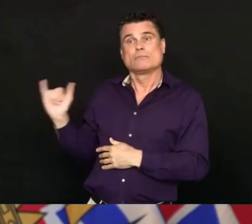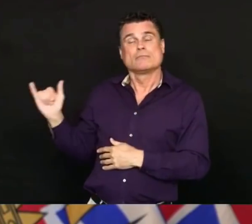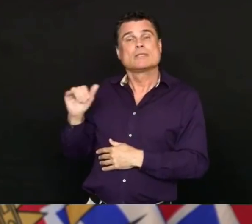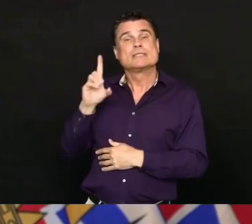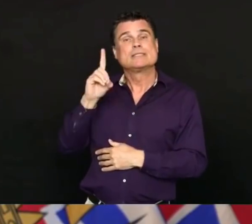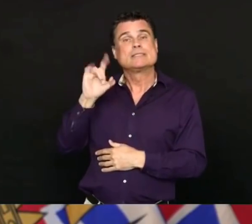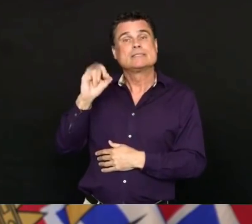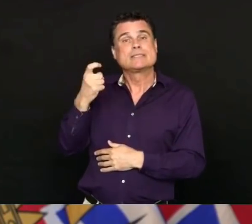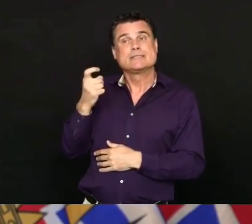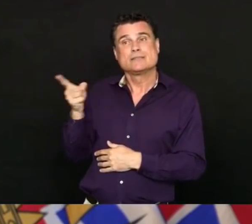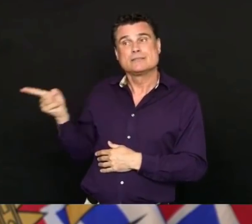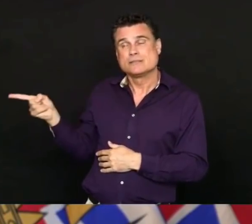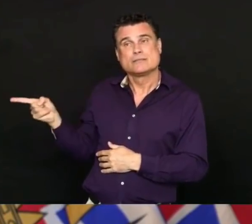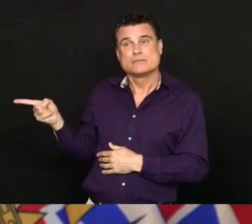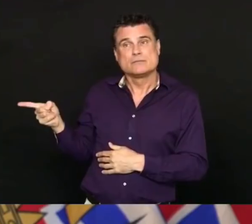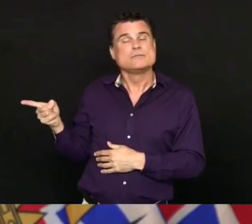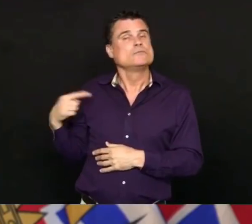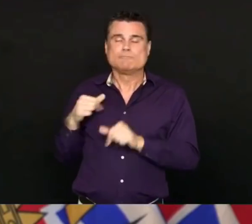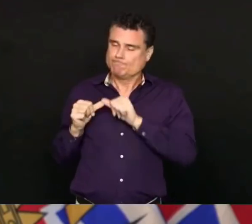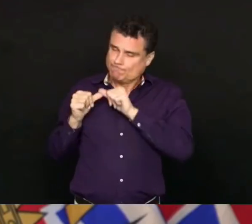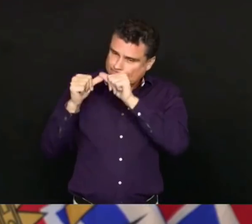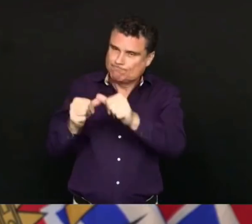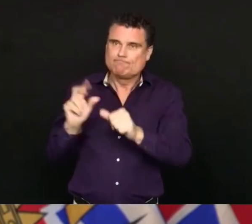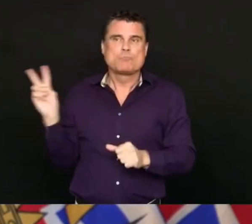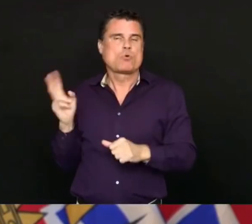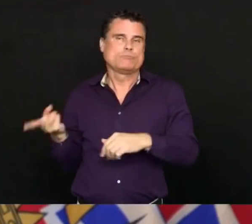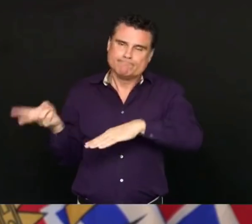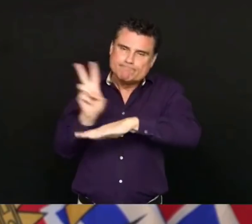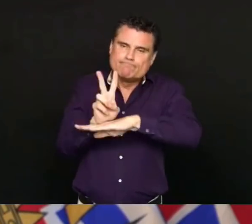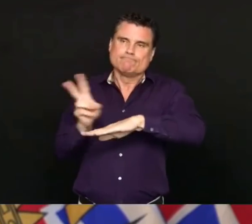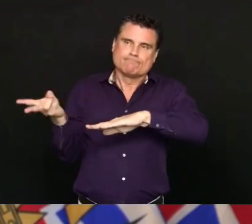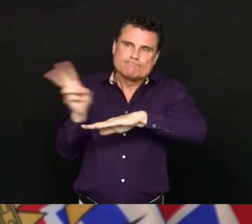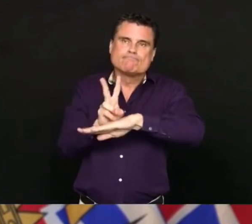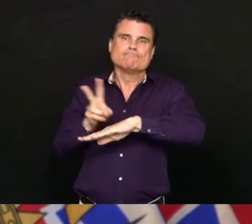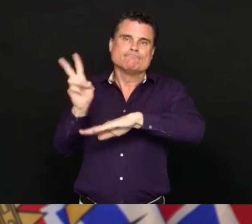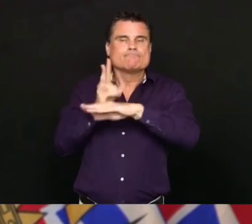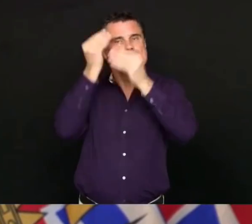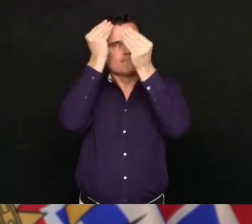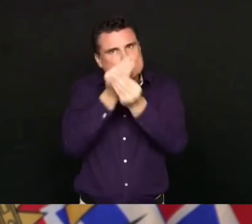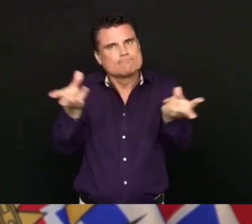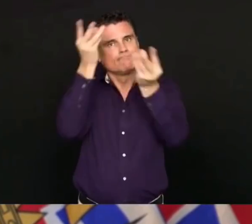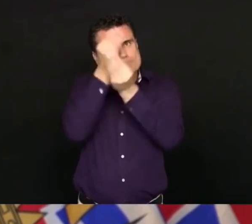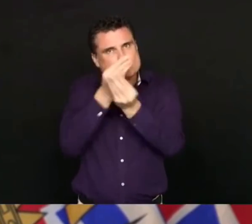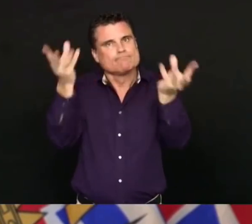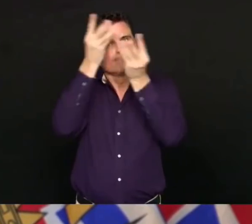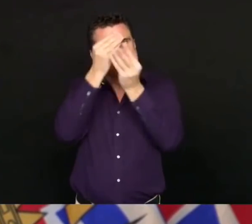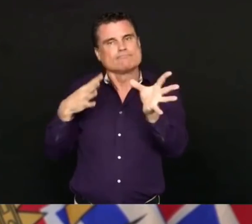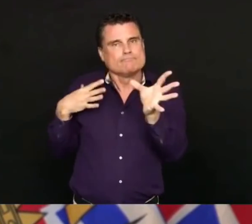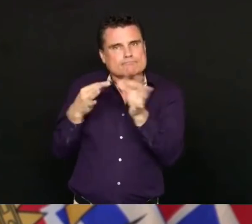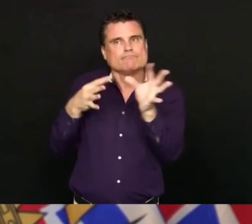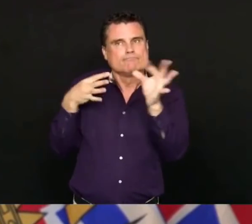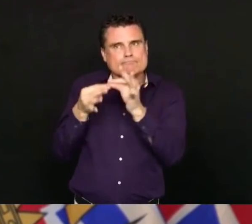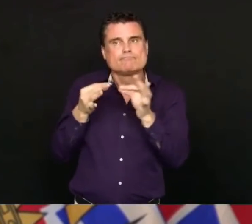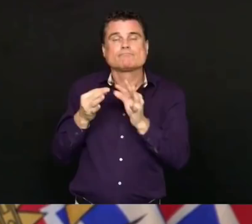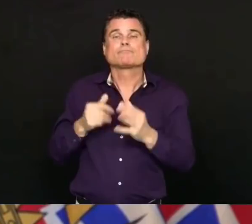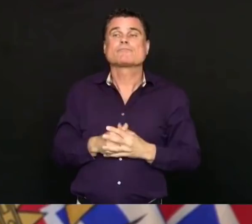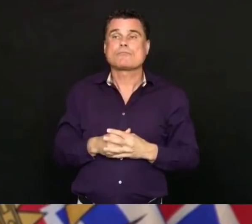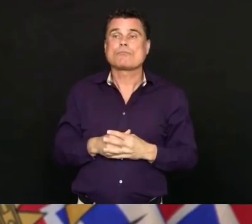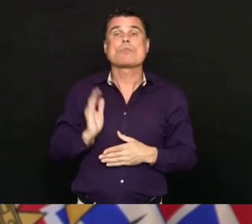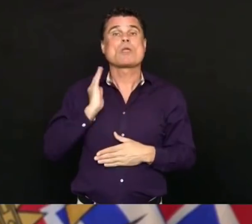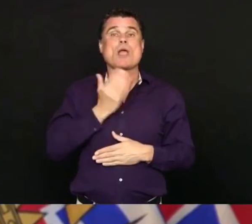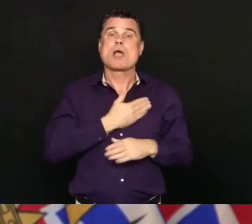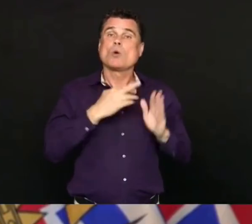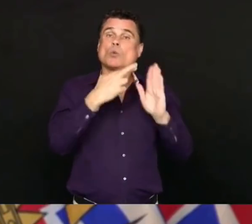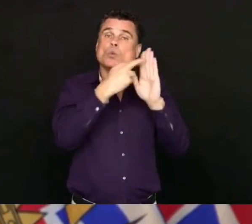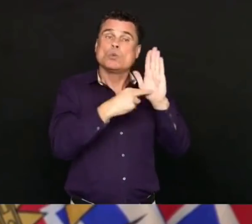holding us, it is holding our line, it is allowing us to deal with these issues in a way that is the best that we can